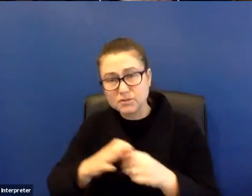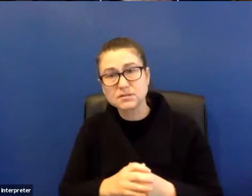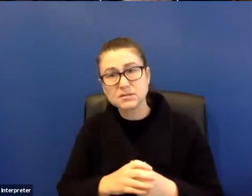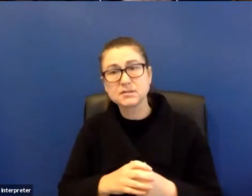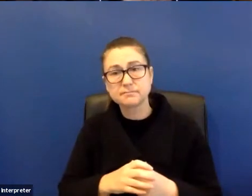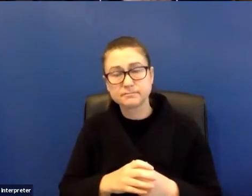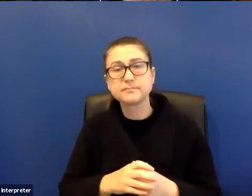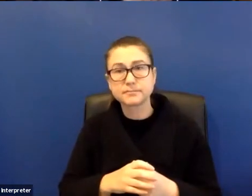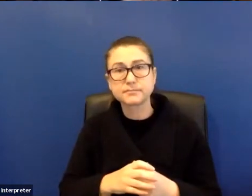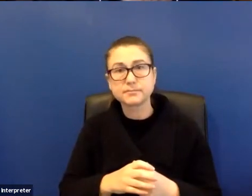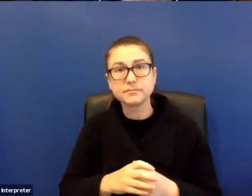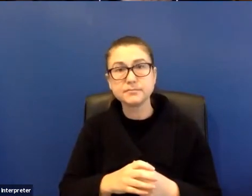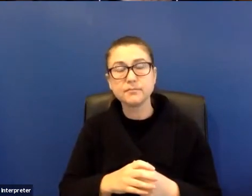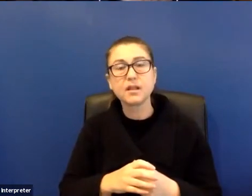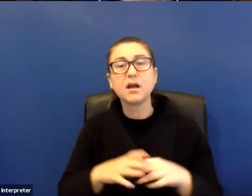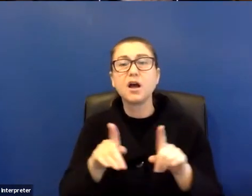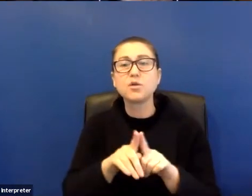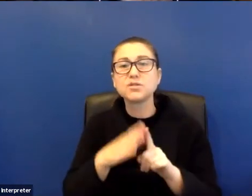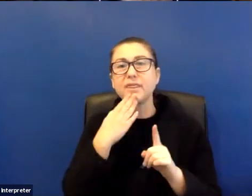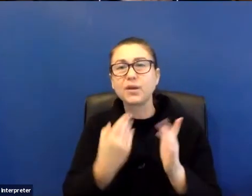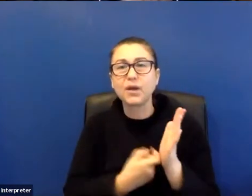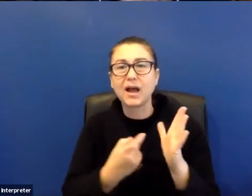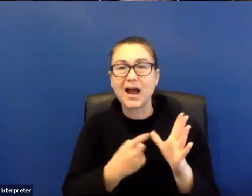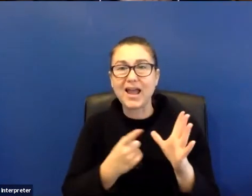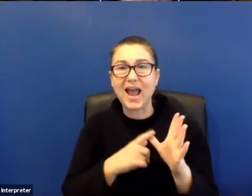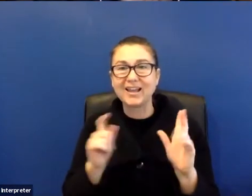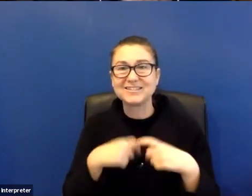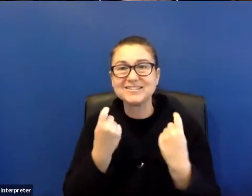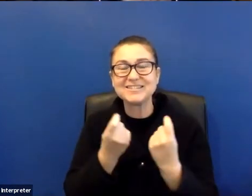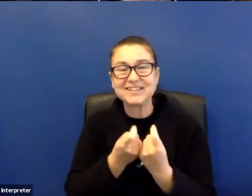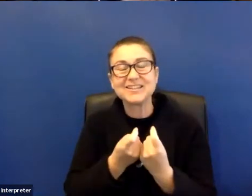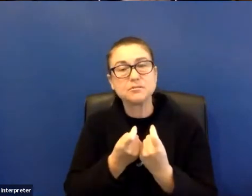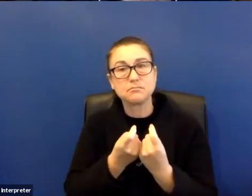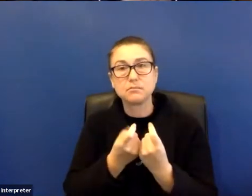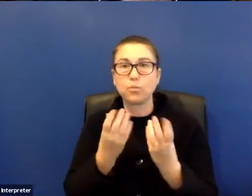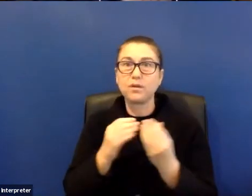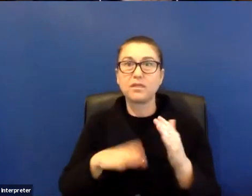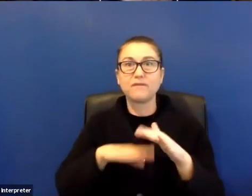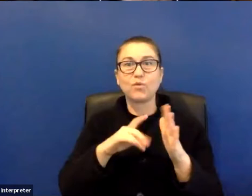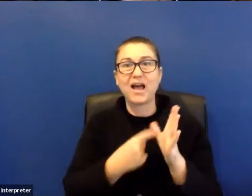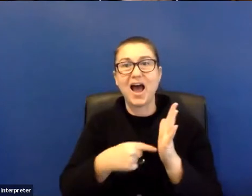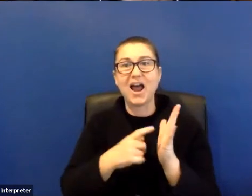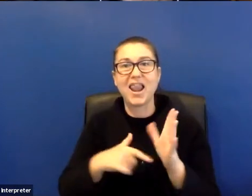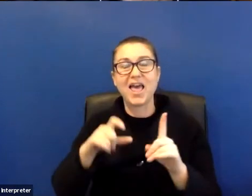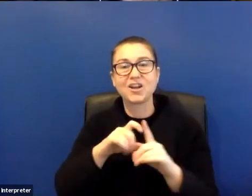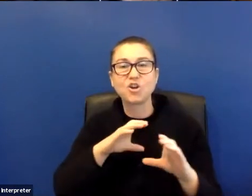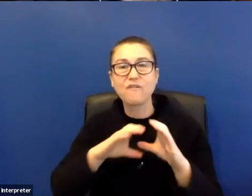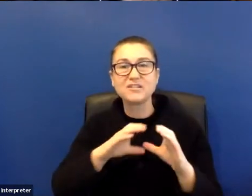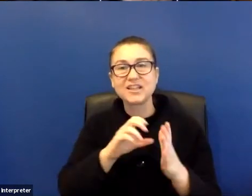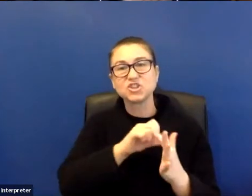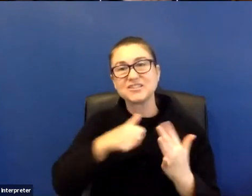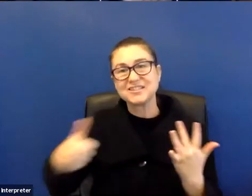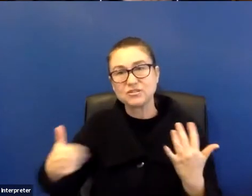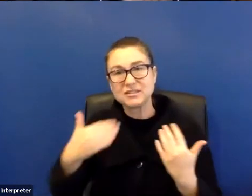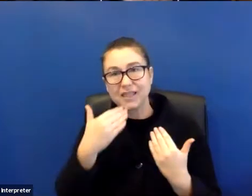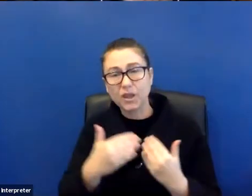our Auslan interpreters, and to the RAA team behind the entire Artlands conversation series. So